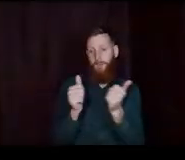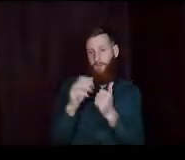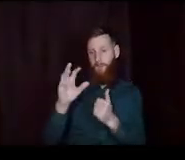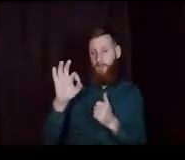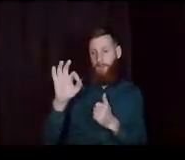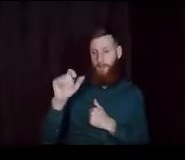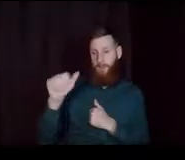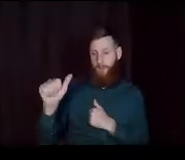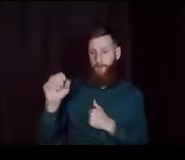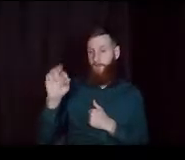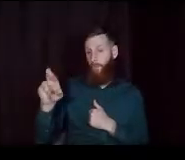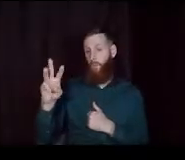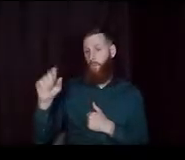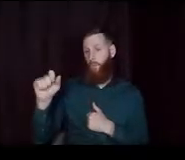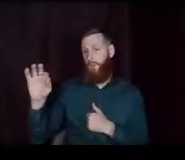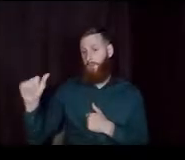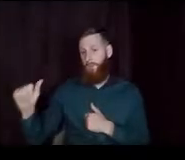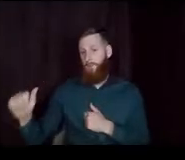the WAFSA.